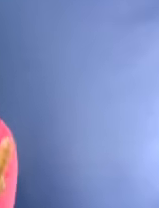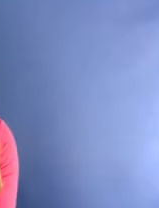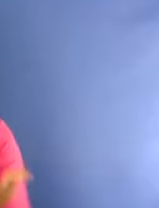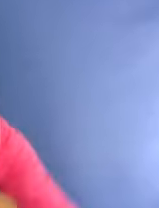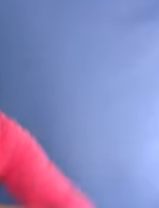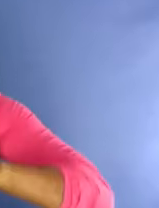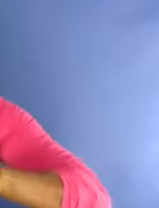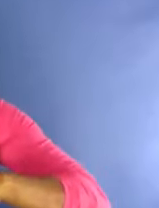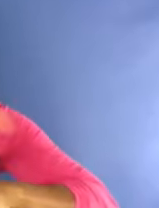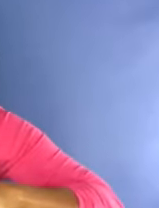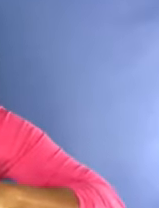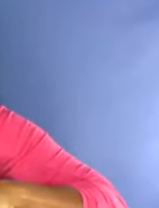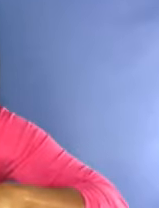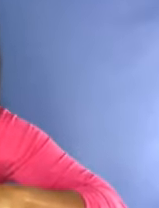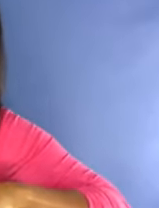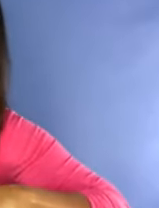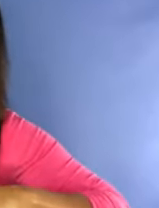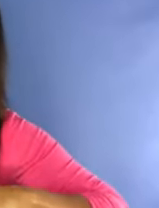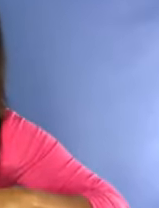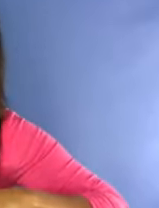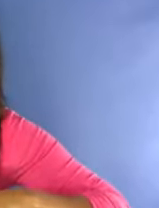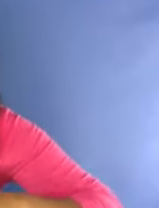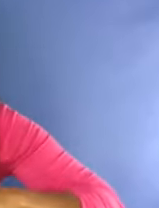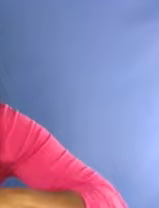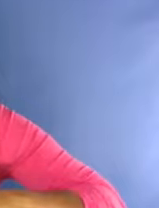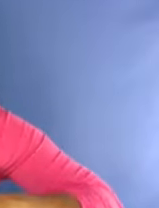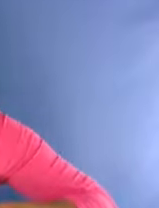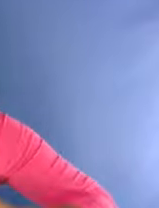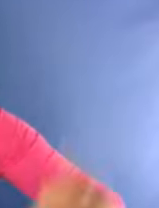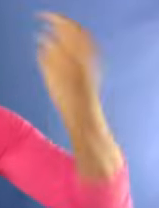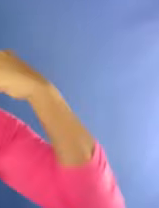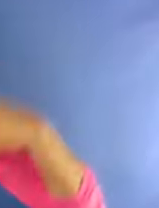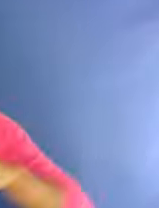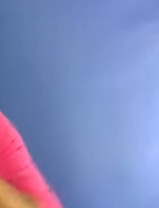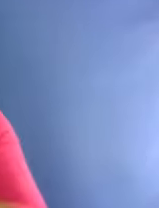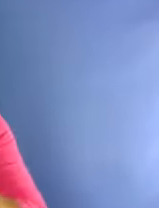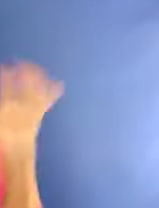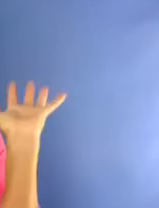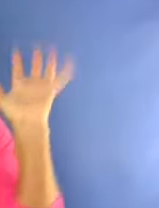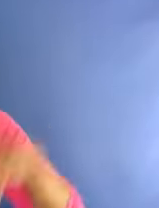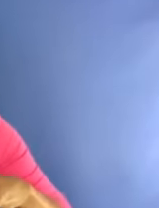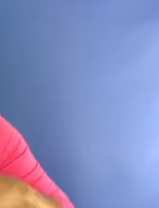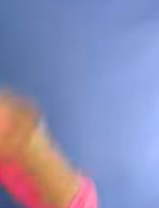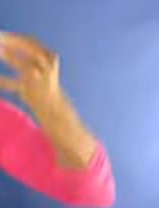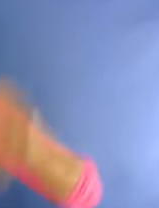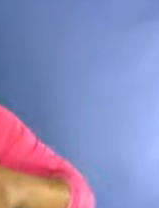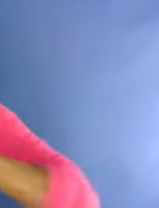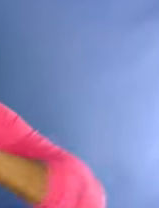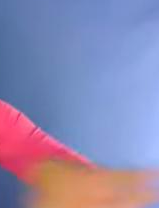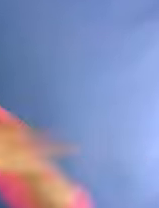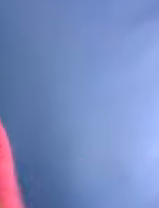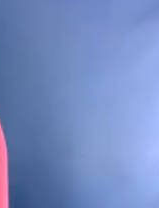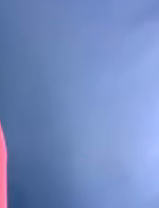first meeting of the coalition took place in 2019 and the faith and Vogue coalition was formally launched in March 2020.